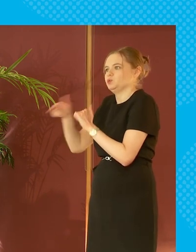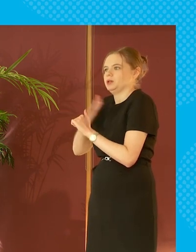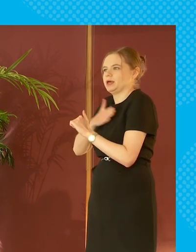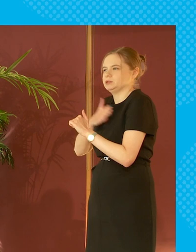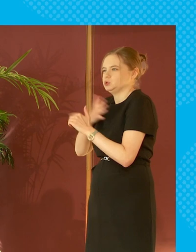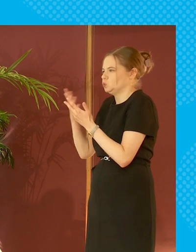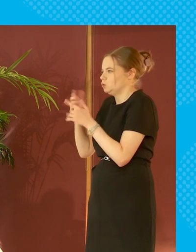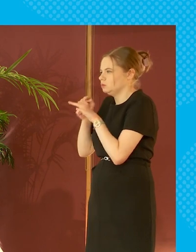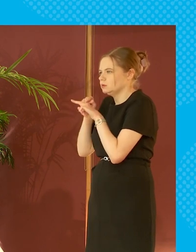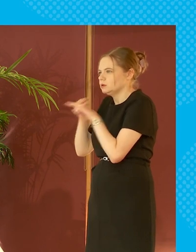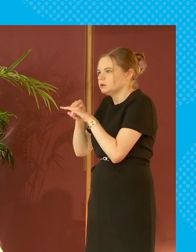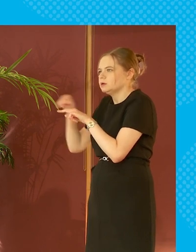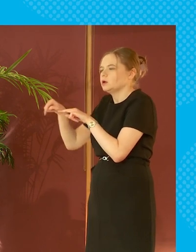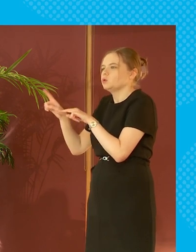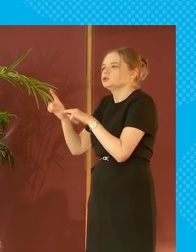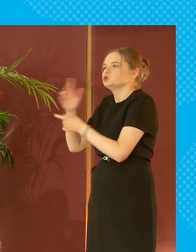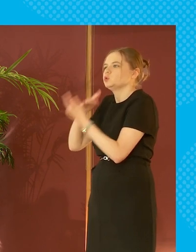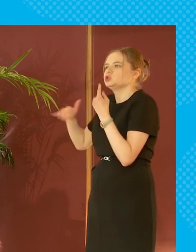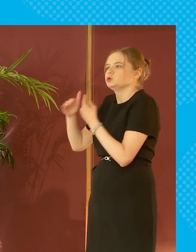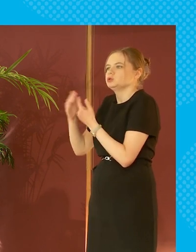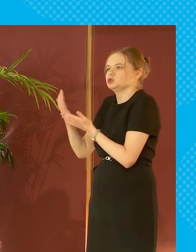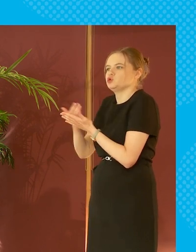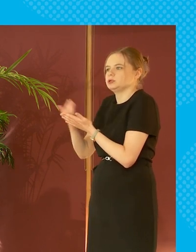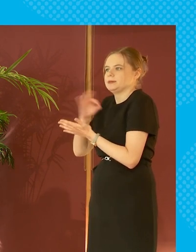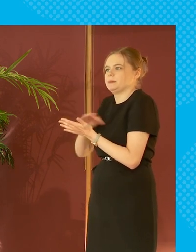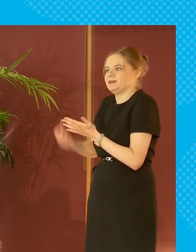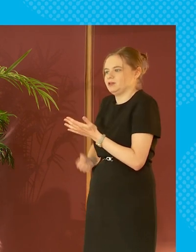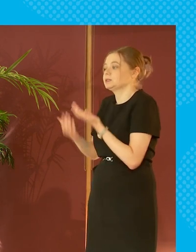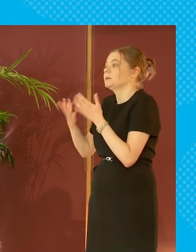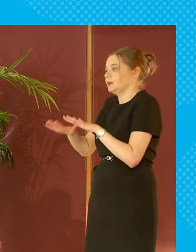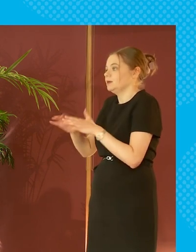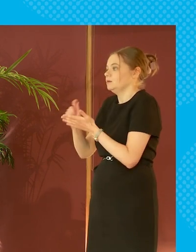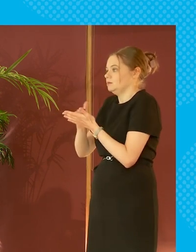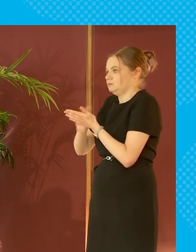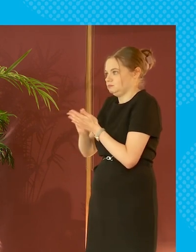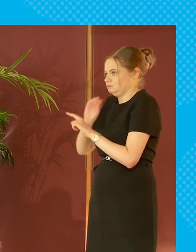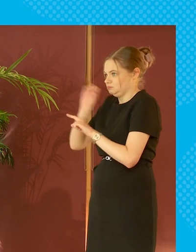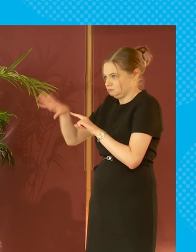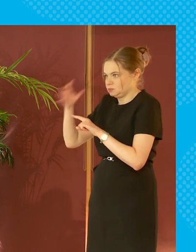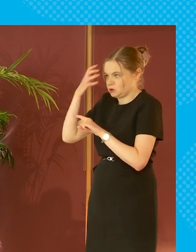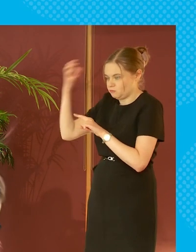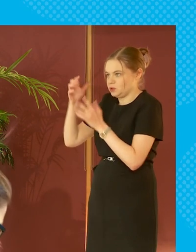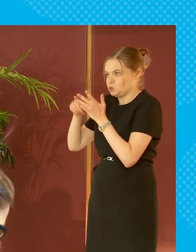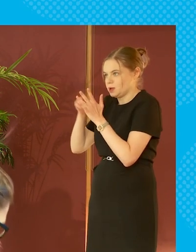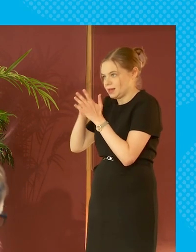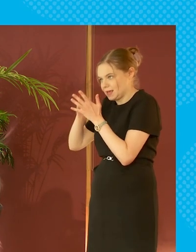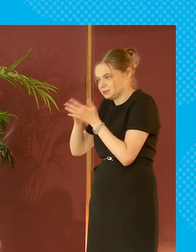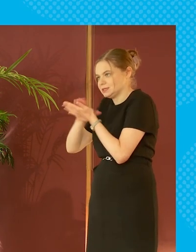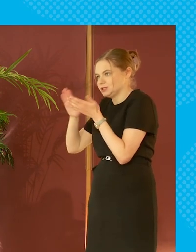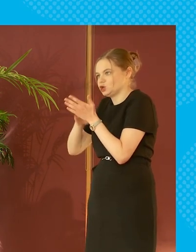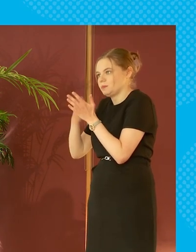track this as a social security benefit okay and so has written to the government and the ons and the tax office